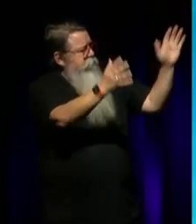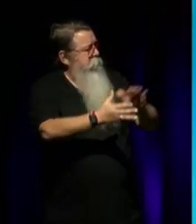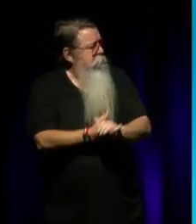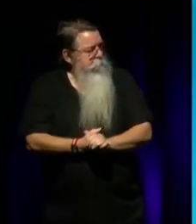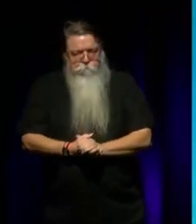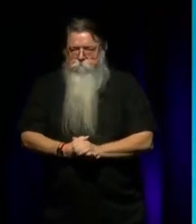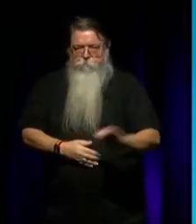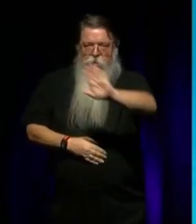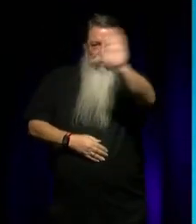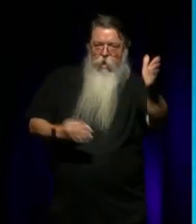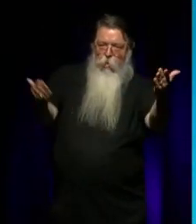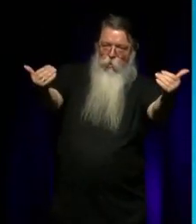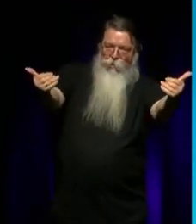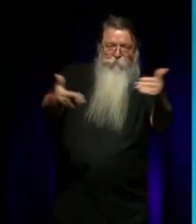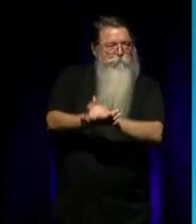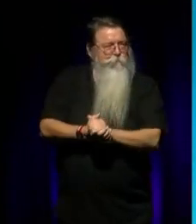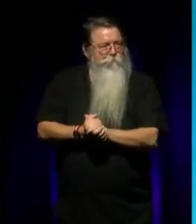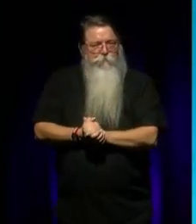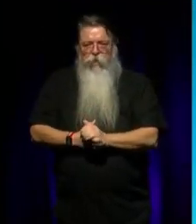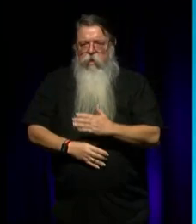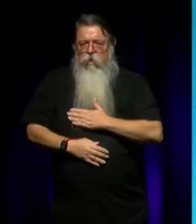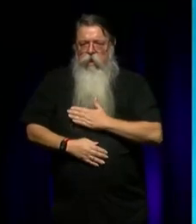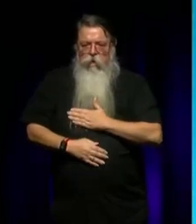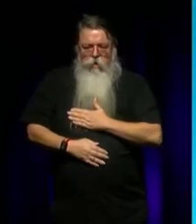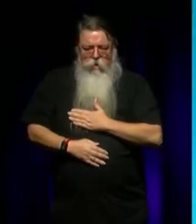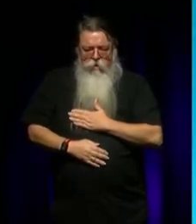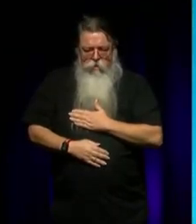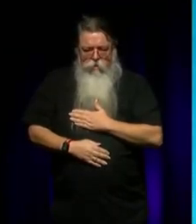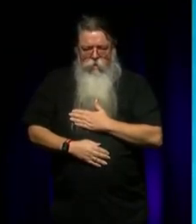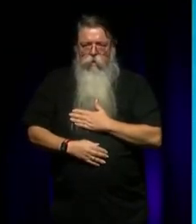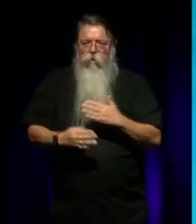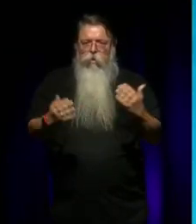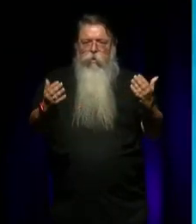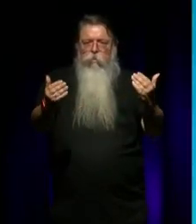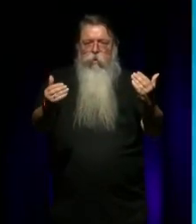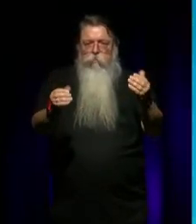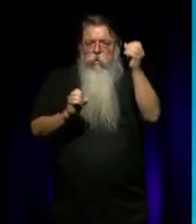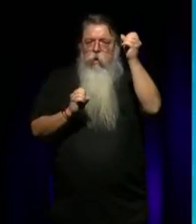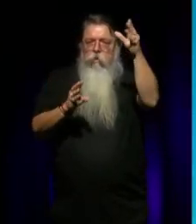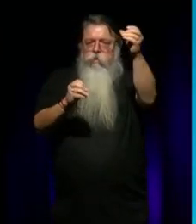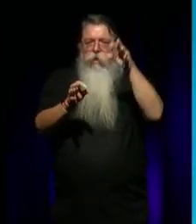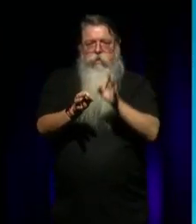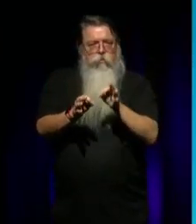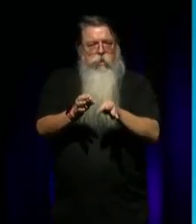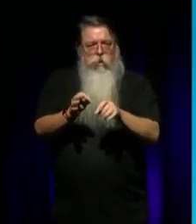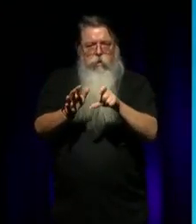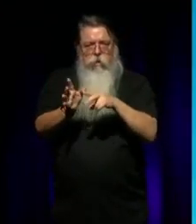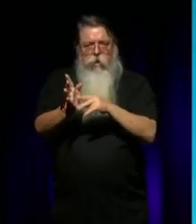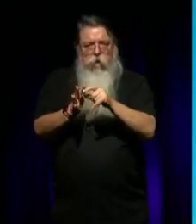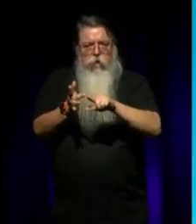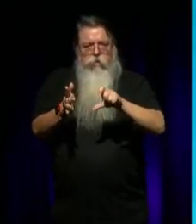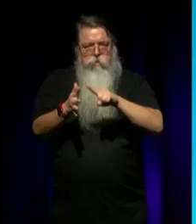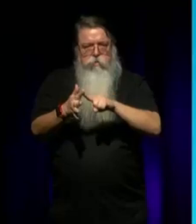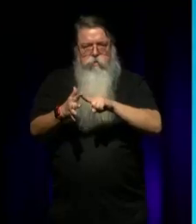Hello and welcome. I'd like to welcome, to start with the Auslan interpreters, Candice Wellington and